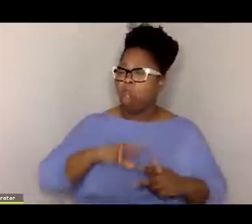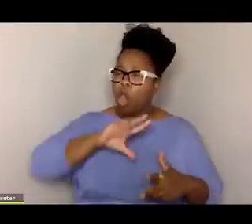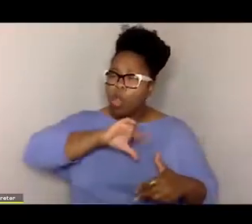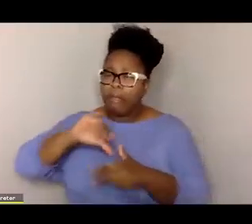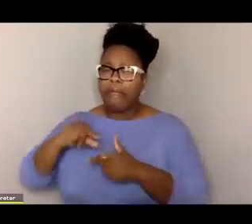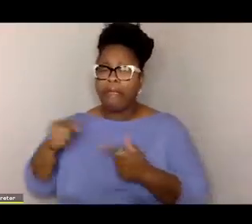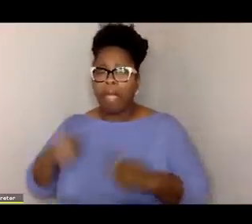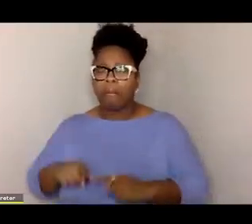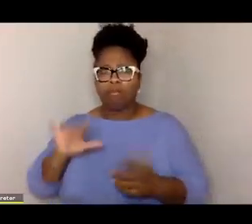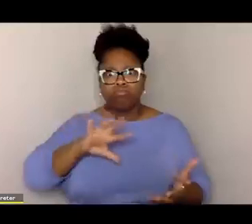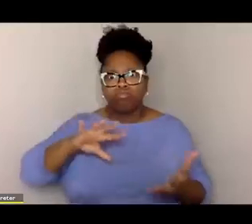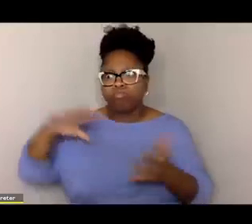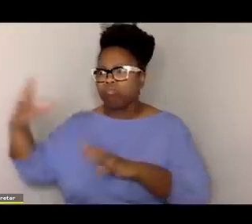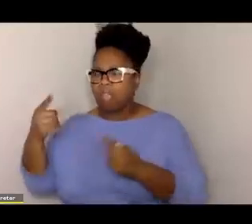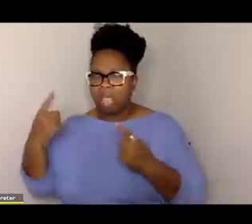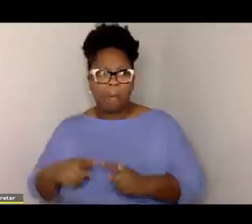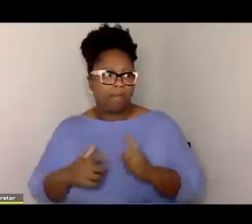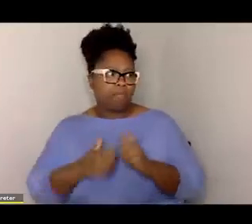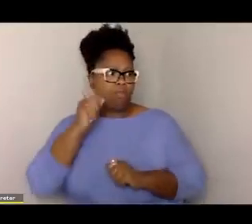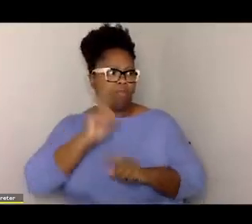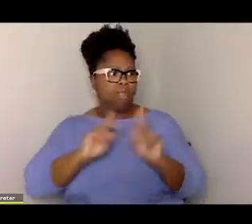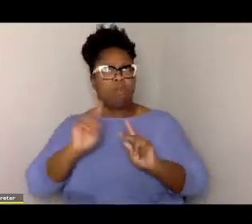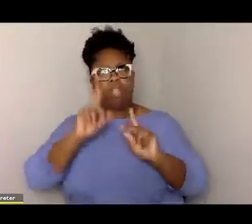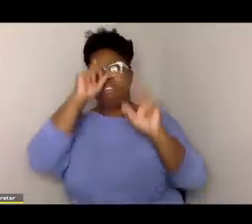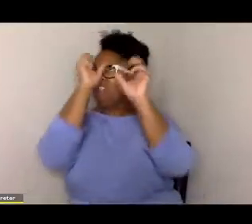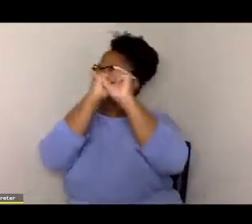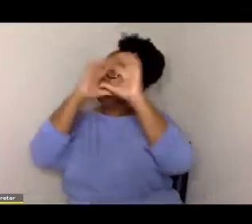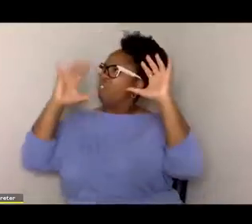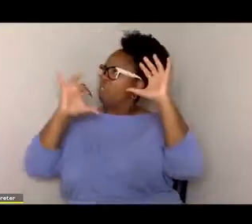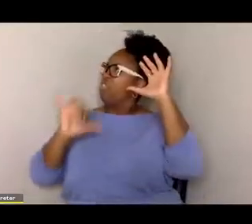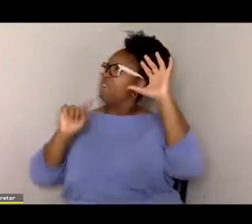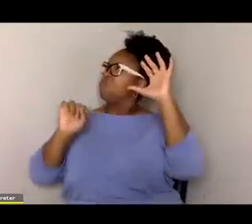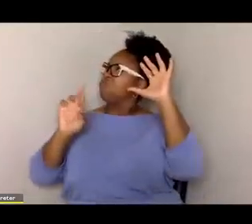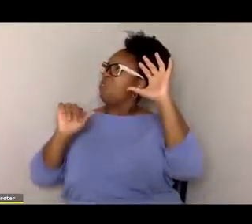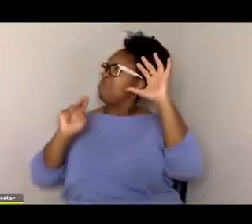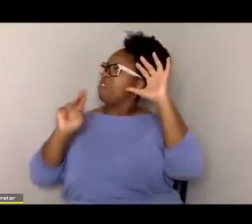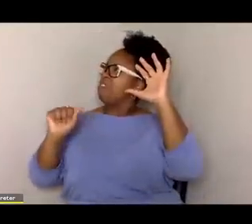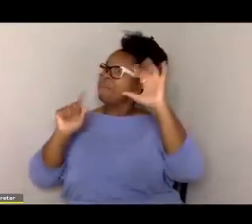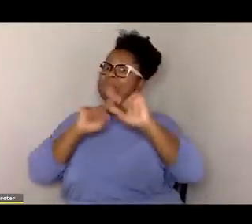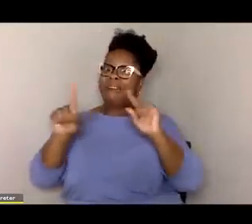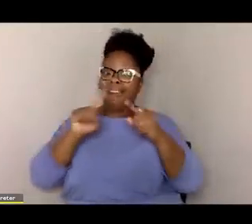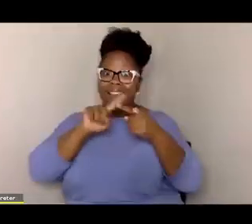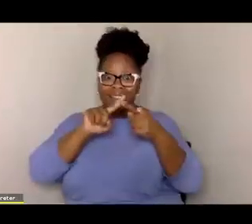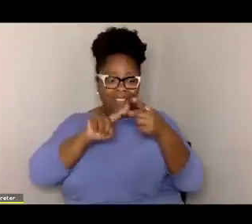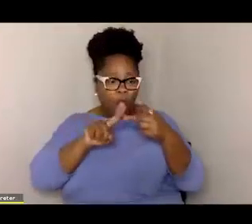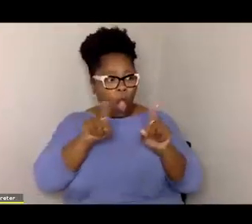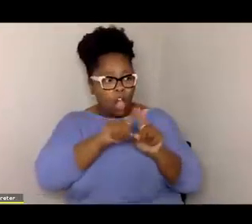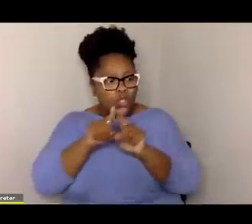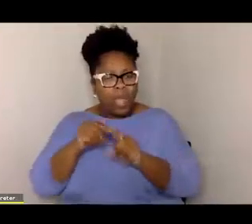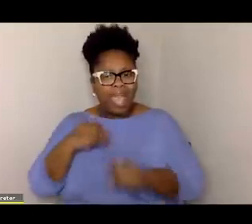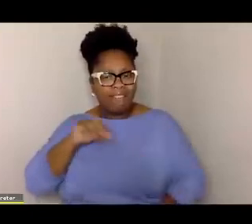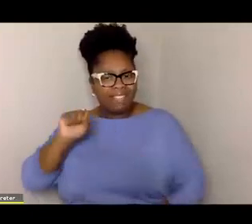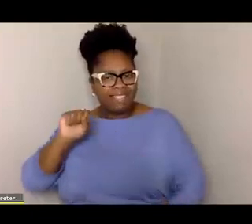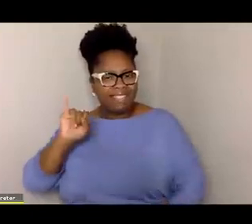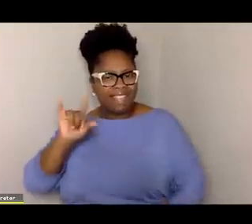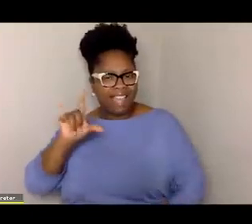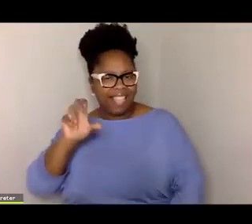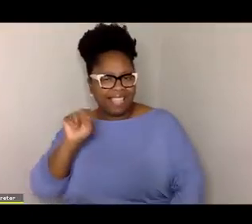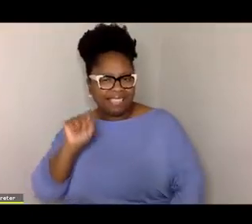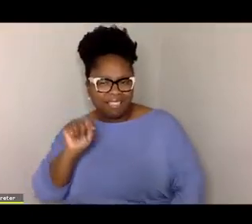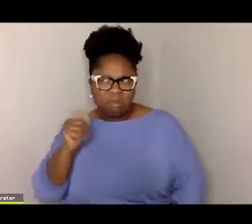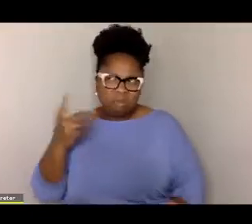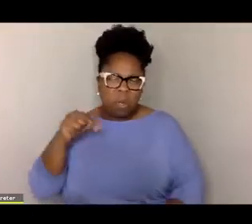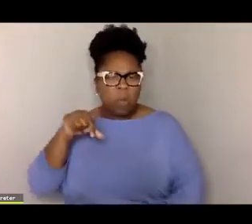or, you know, major disasters. But there are also silent traumas or quiet traumas,